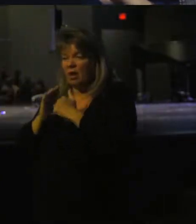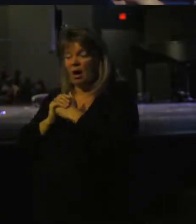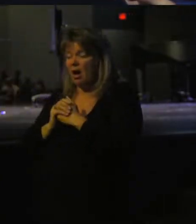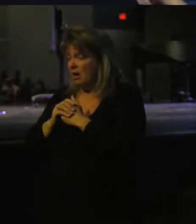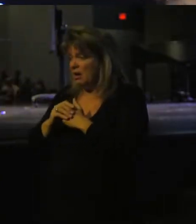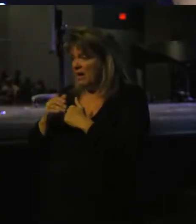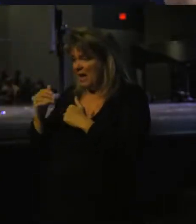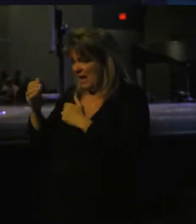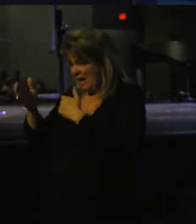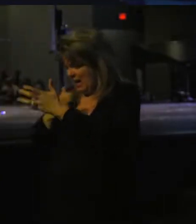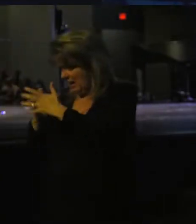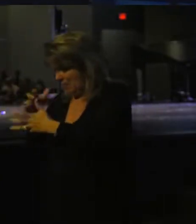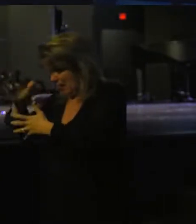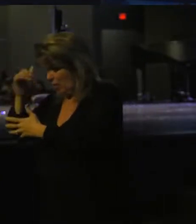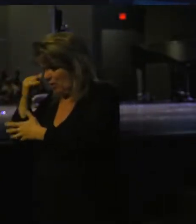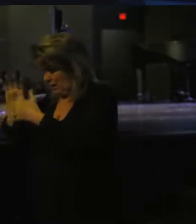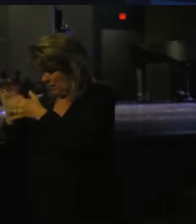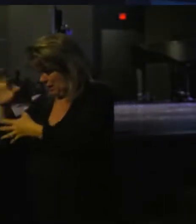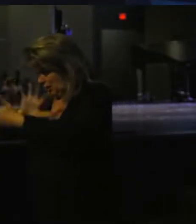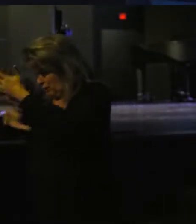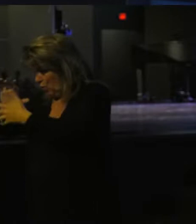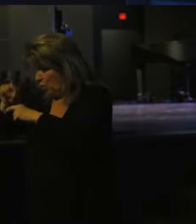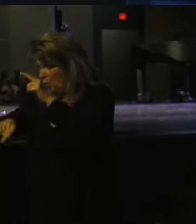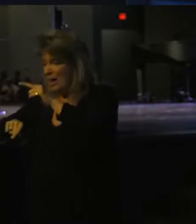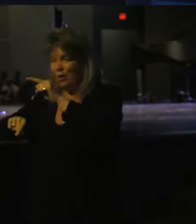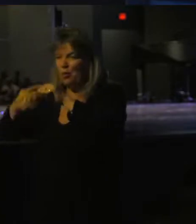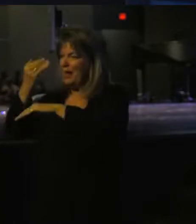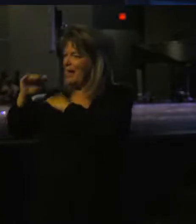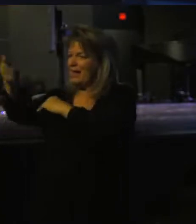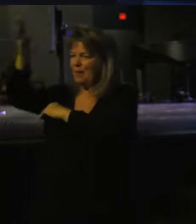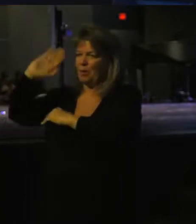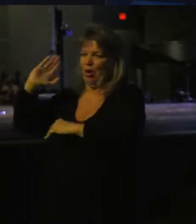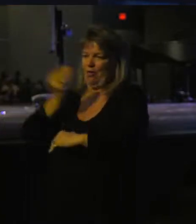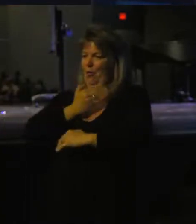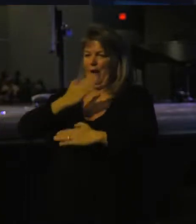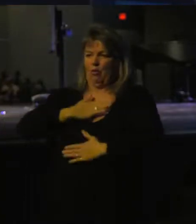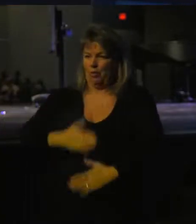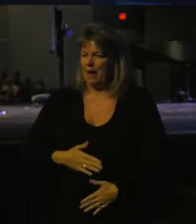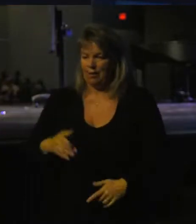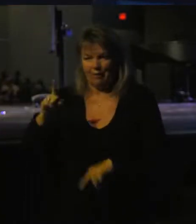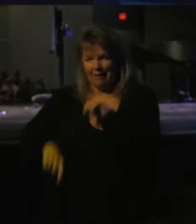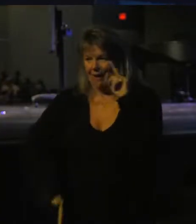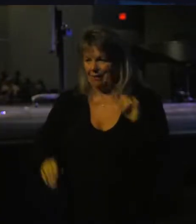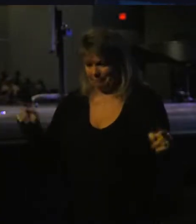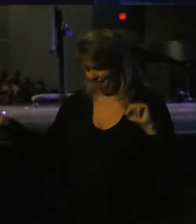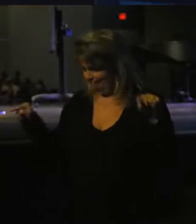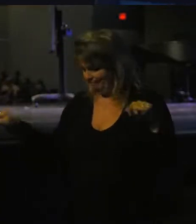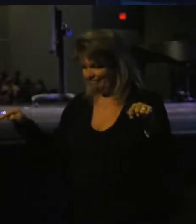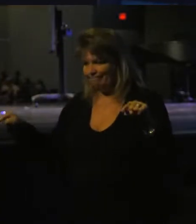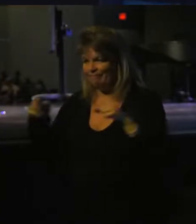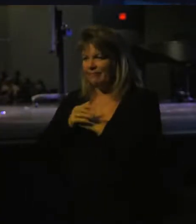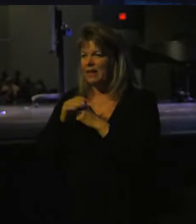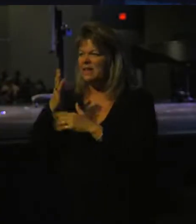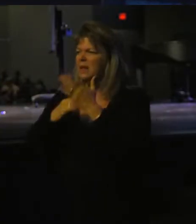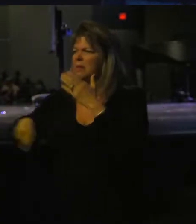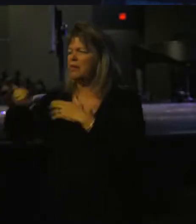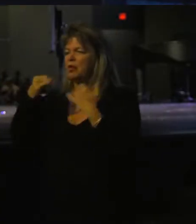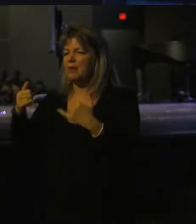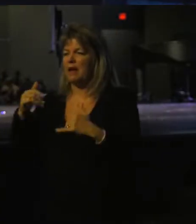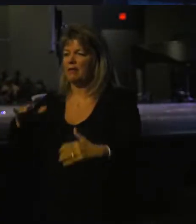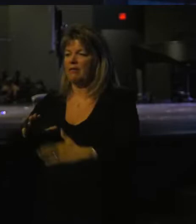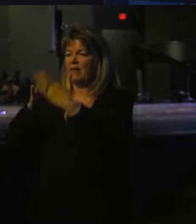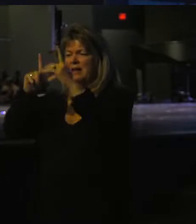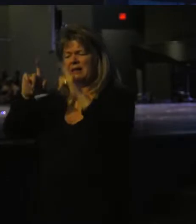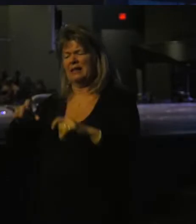confusing, we cannot limit our God to our humanity. Some of you right now are experiencing a test